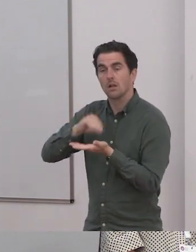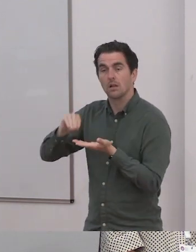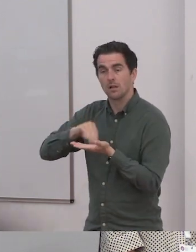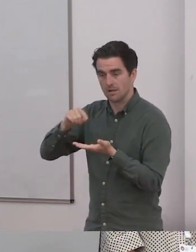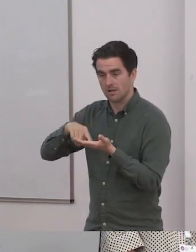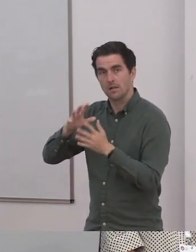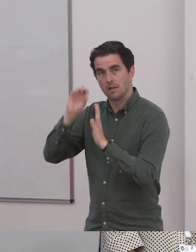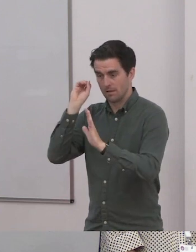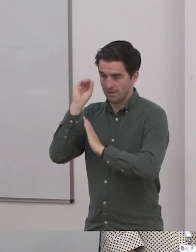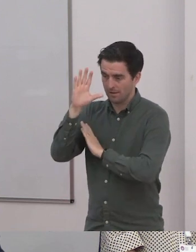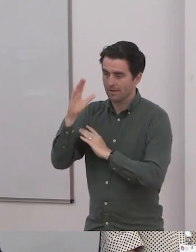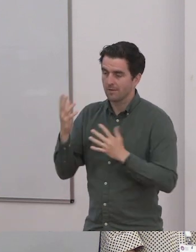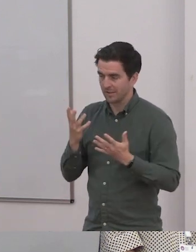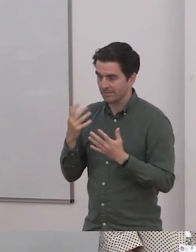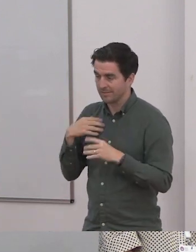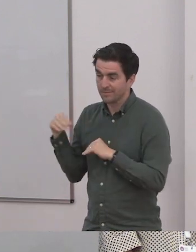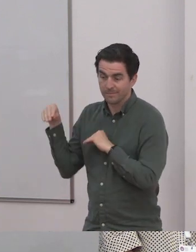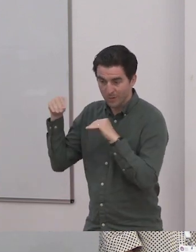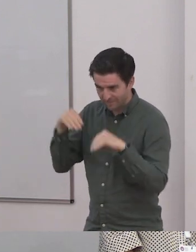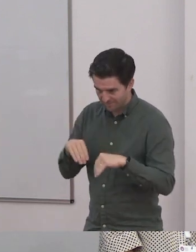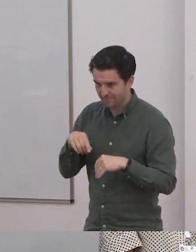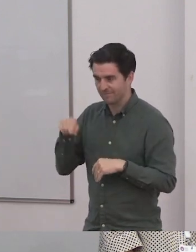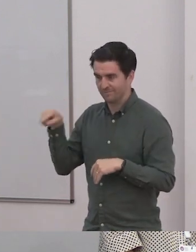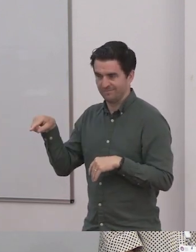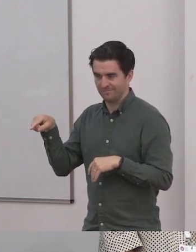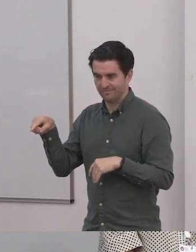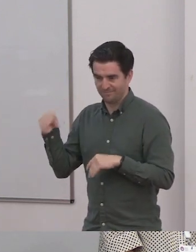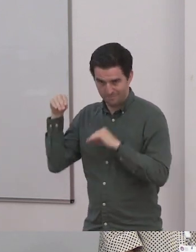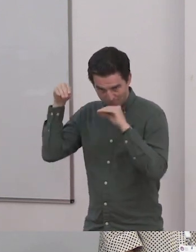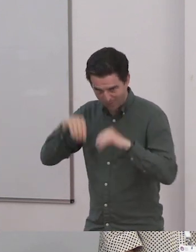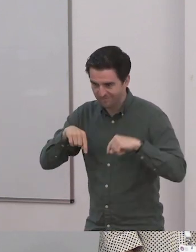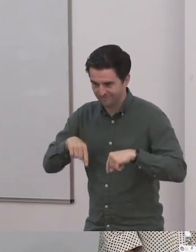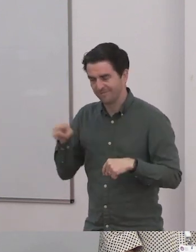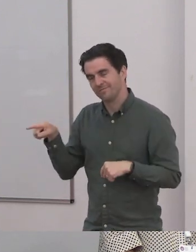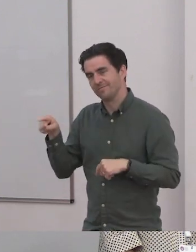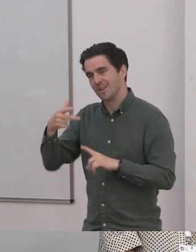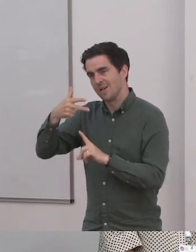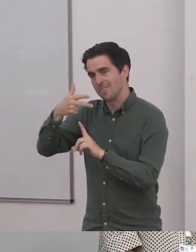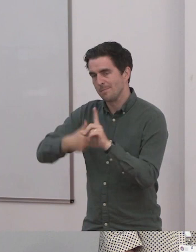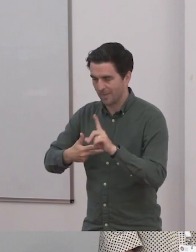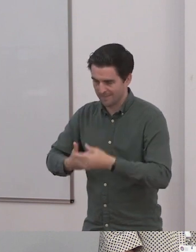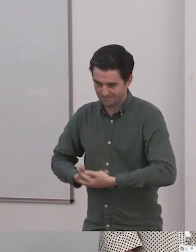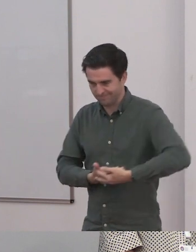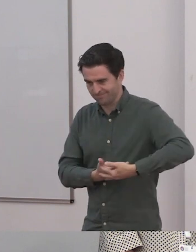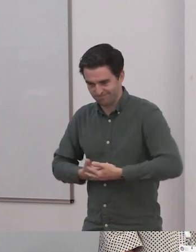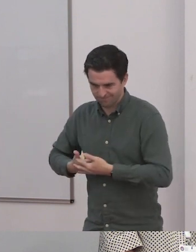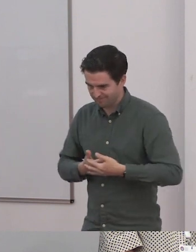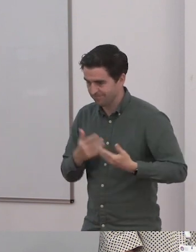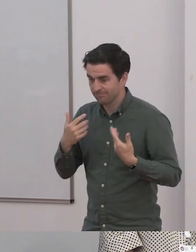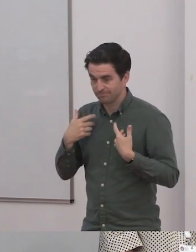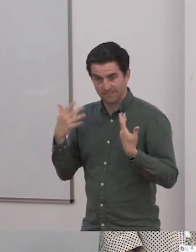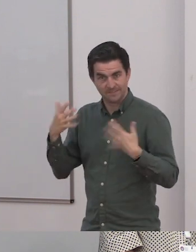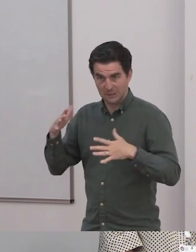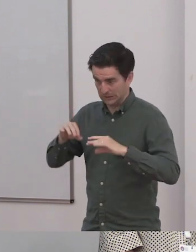So we did the application to be approved. And when I wrote it, it struck me that I had a different approach